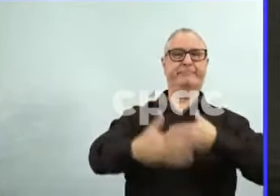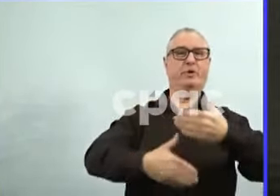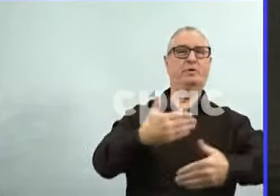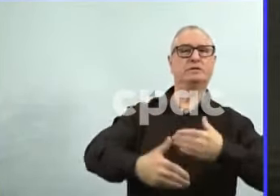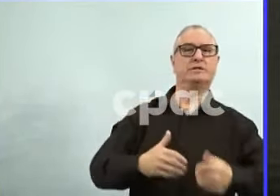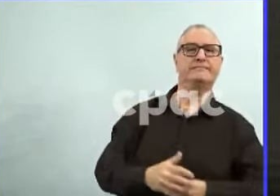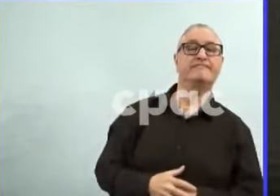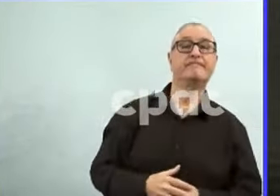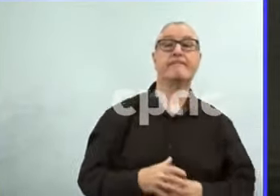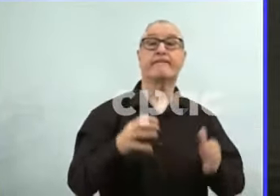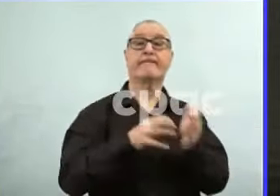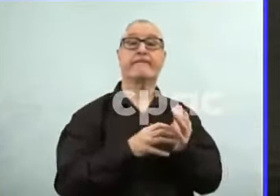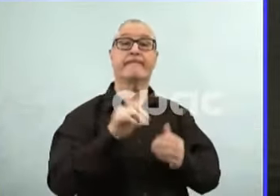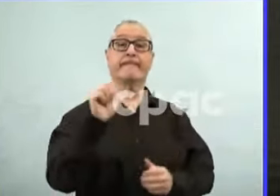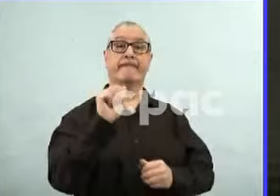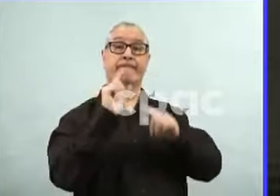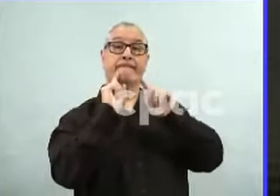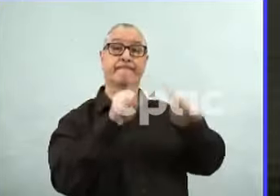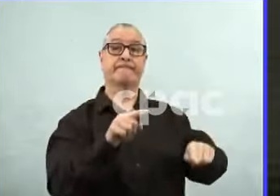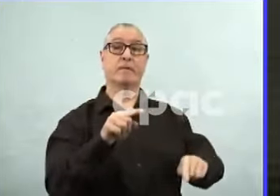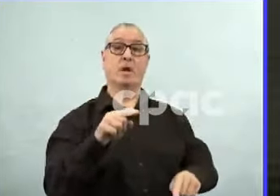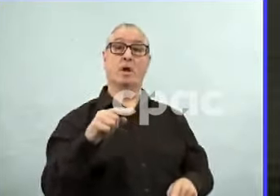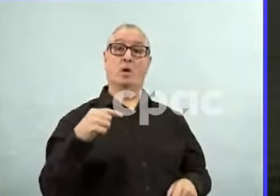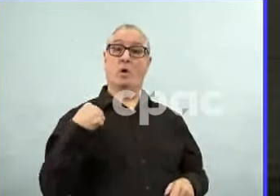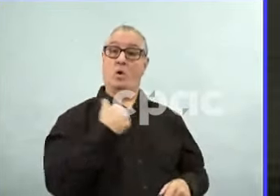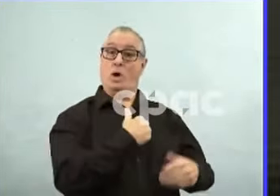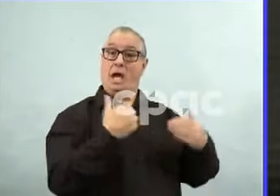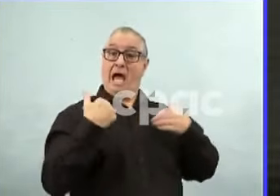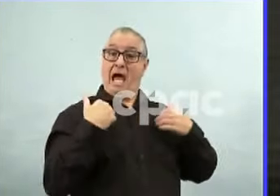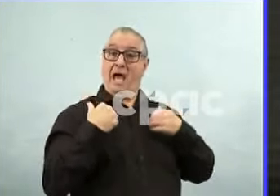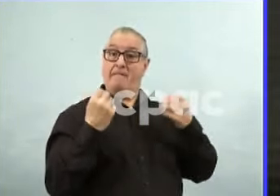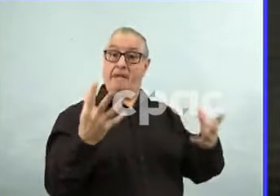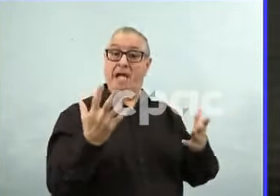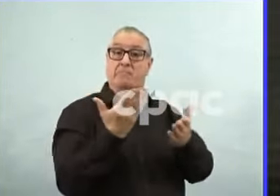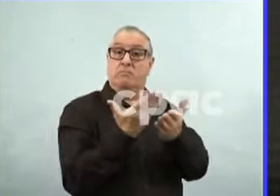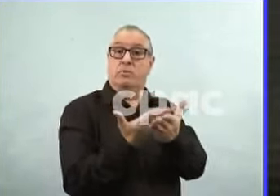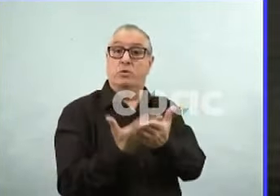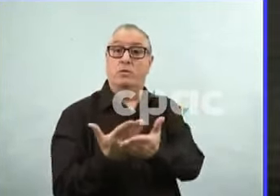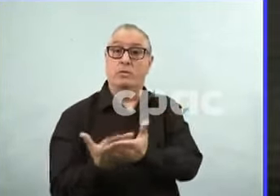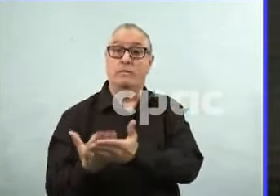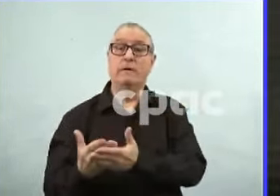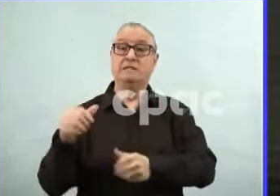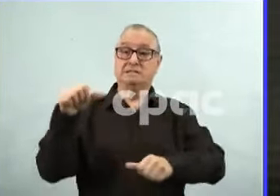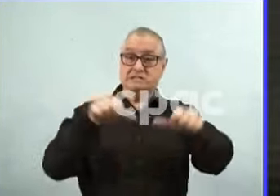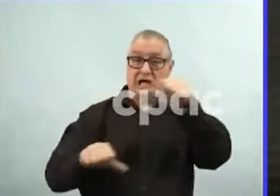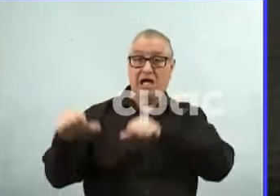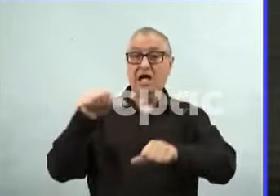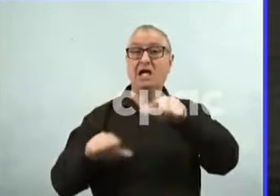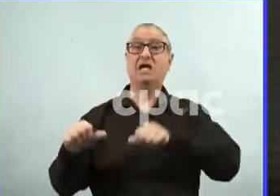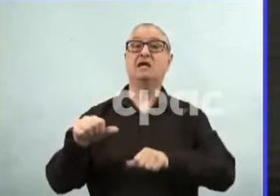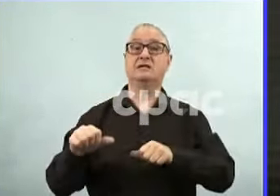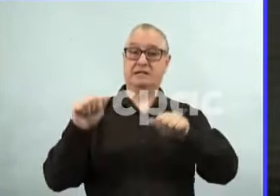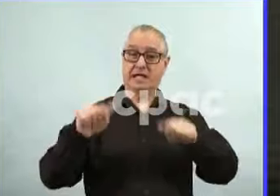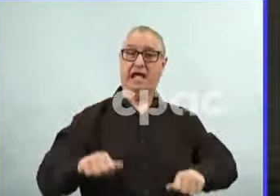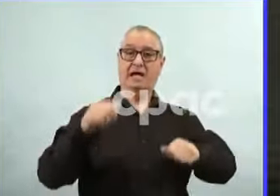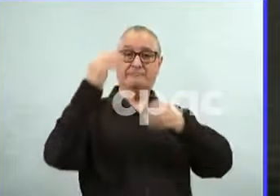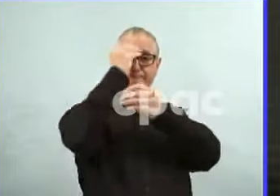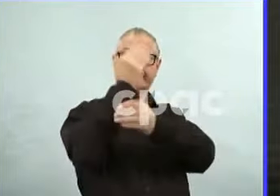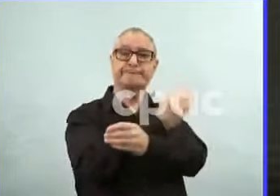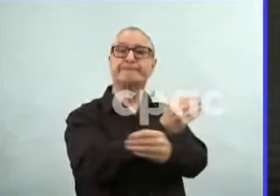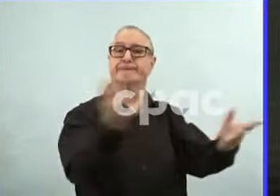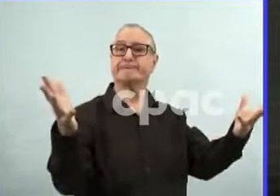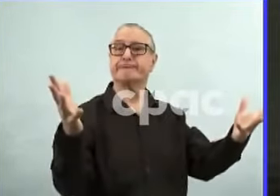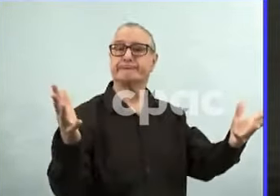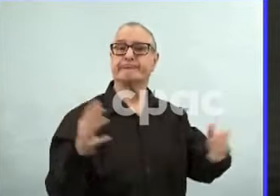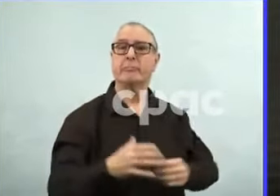direction. We can look at providing future modeling slides as well in relation to what to expect going forward as well. I mean, from a wastewater perspective,